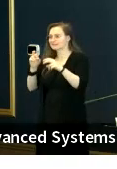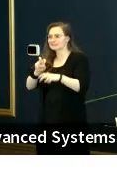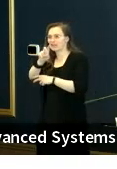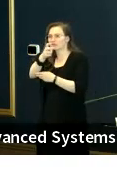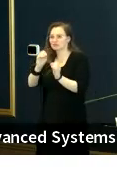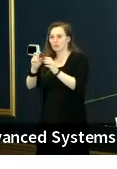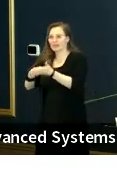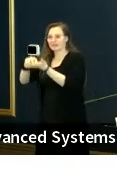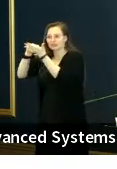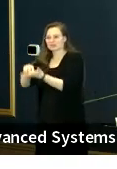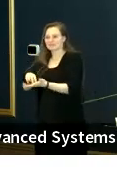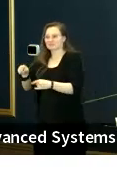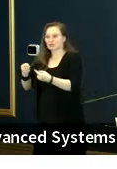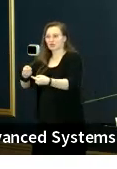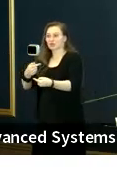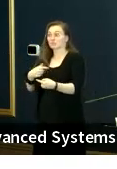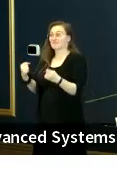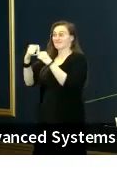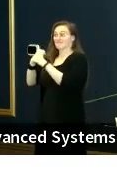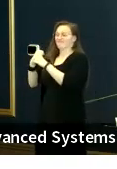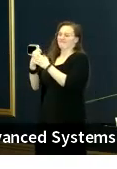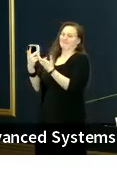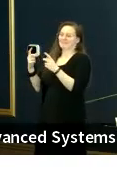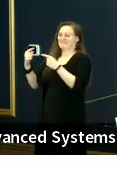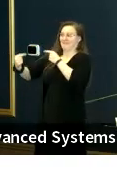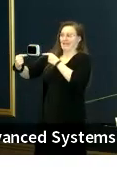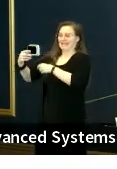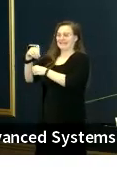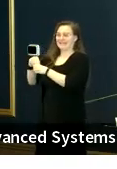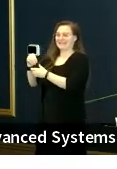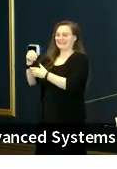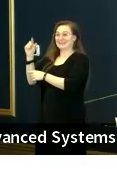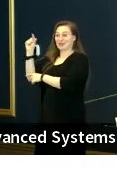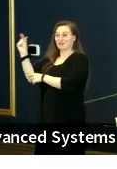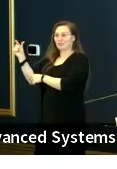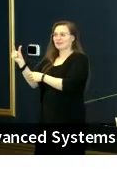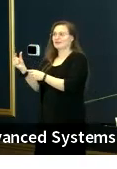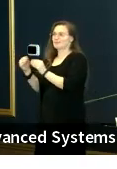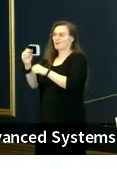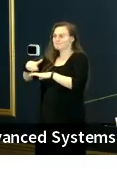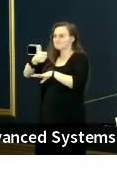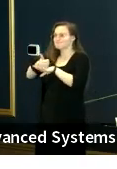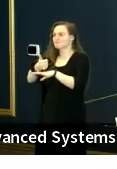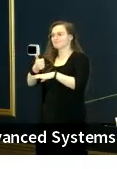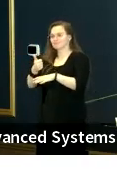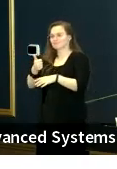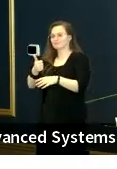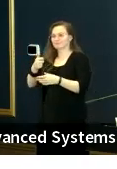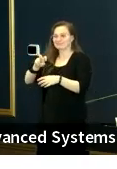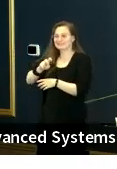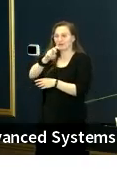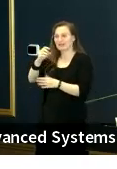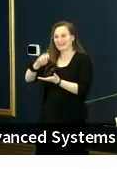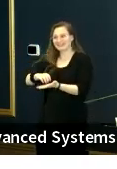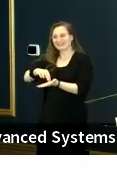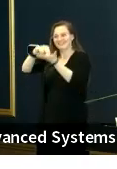fighting within government, I was a government member, to have stair lifts and door openers and things that are just the basics